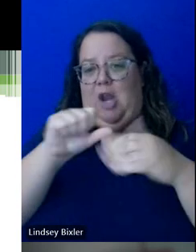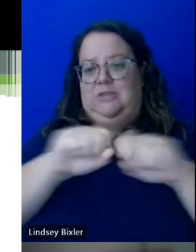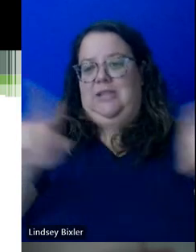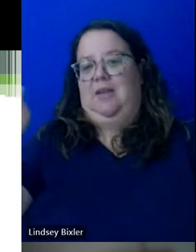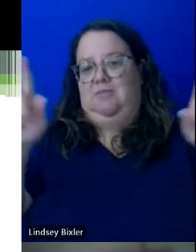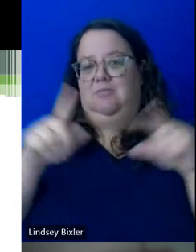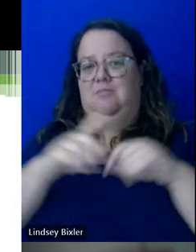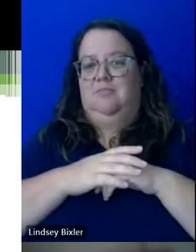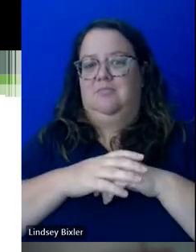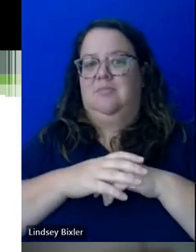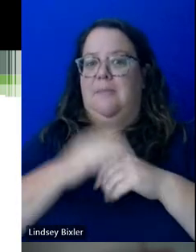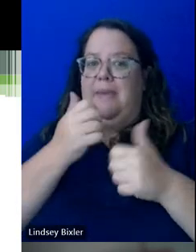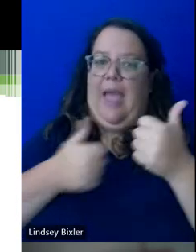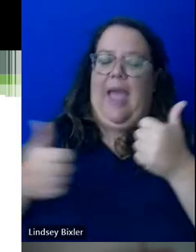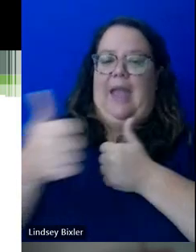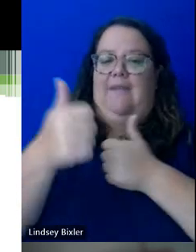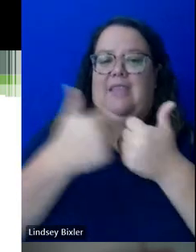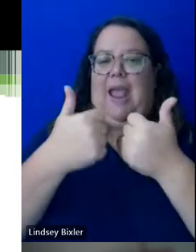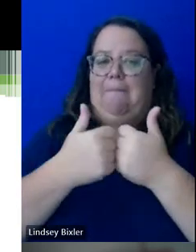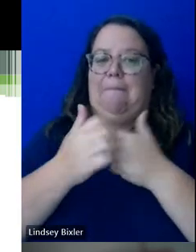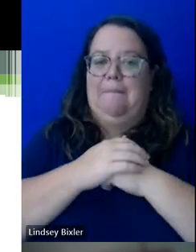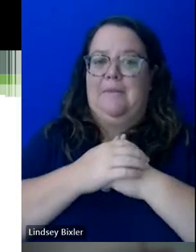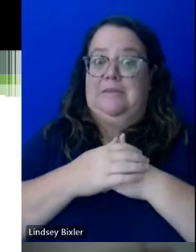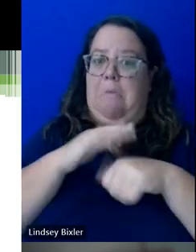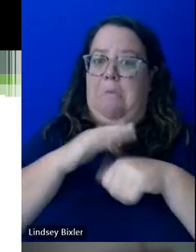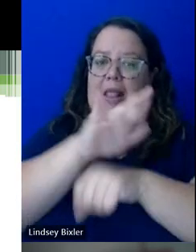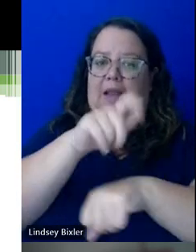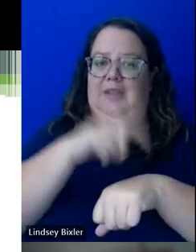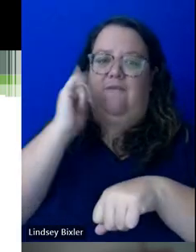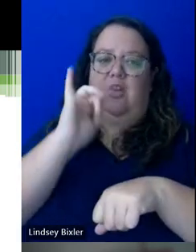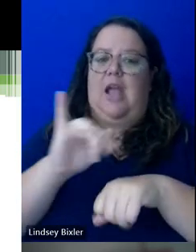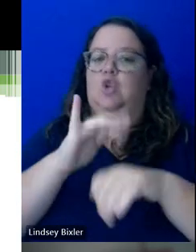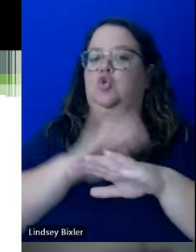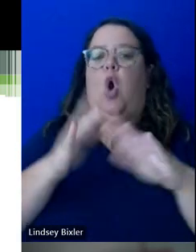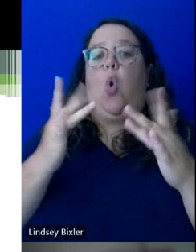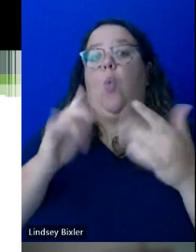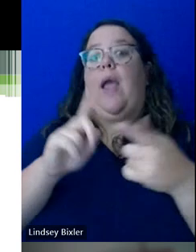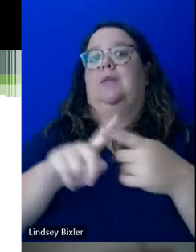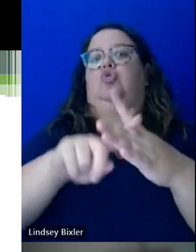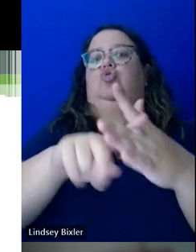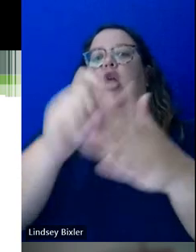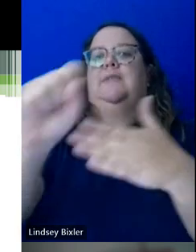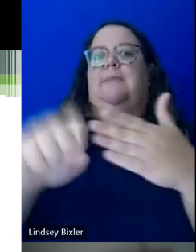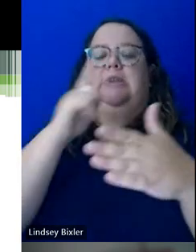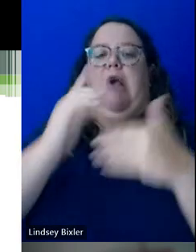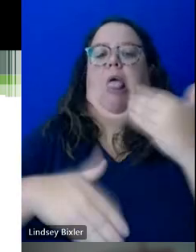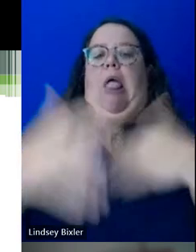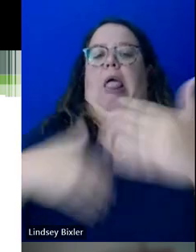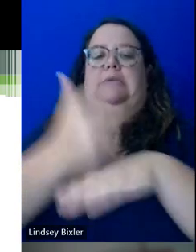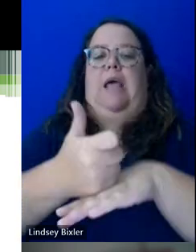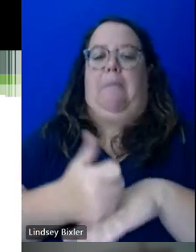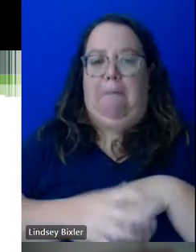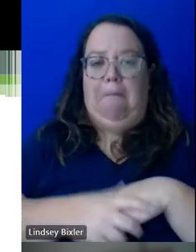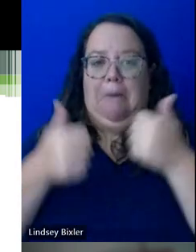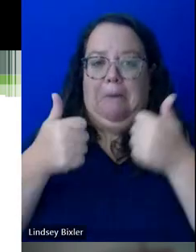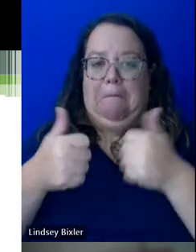really, you know, get ahead of the game. So plenty of time to still do that. Don't wait until the start of the semester to get things set up and you should be in good shape.